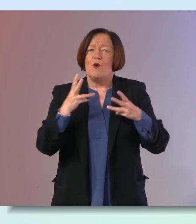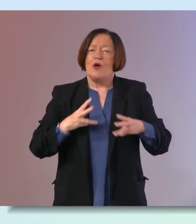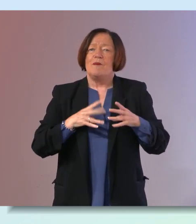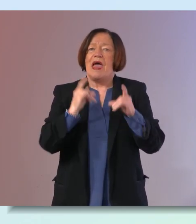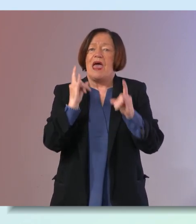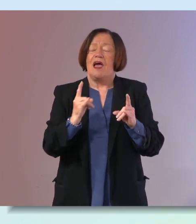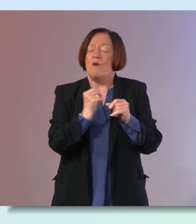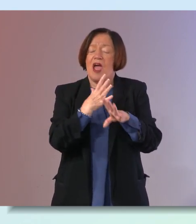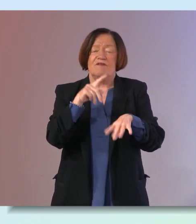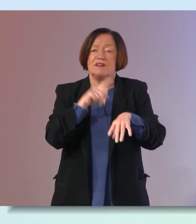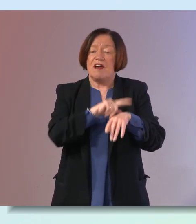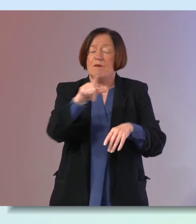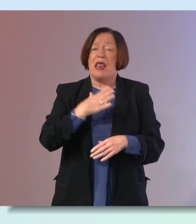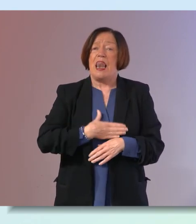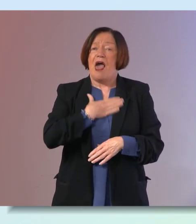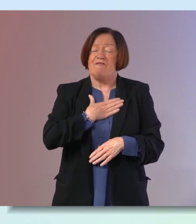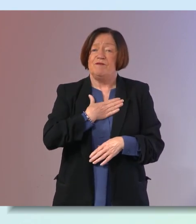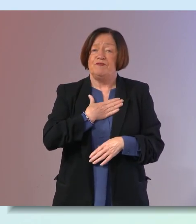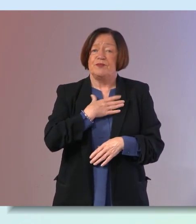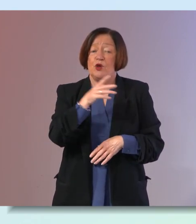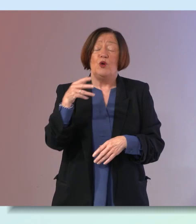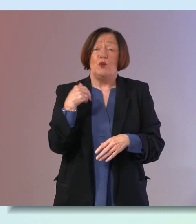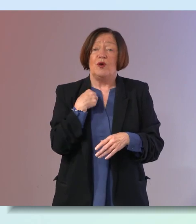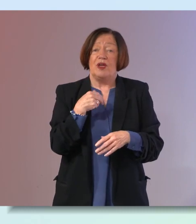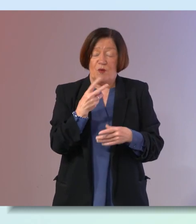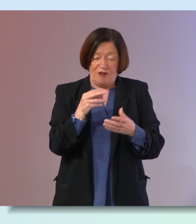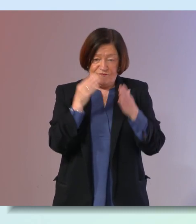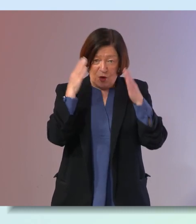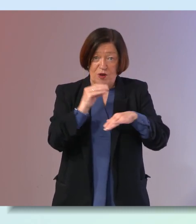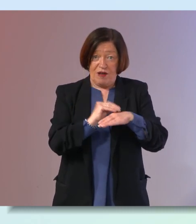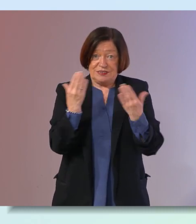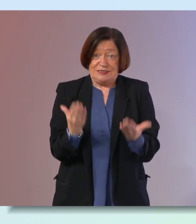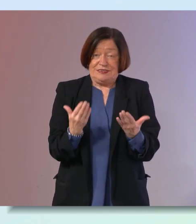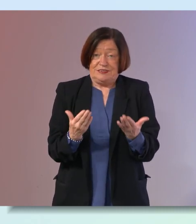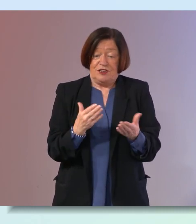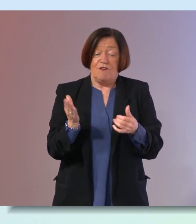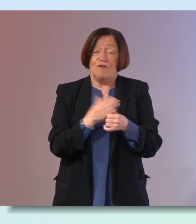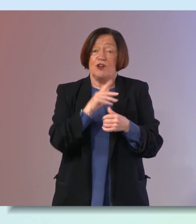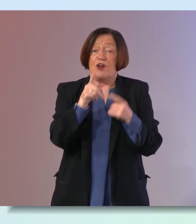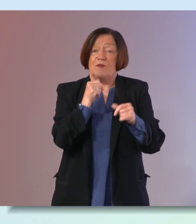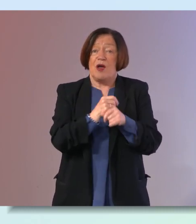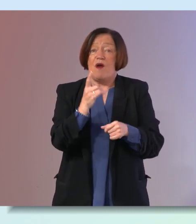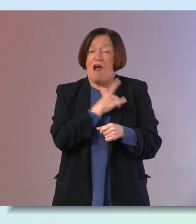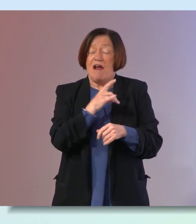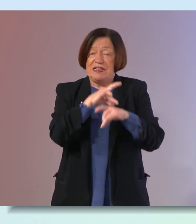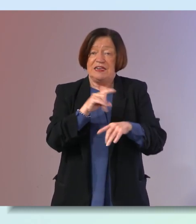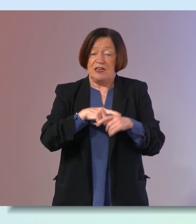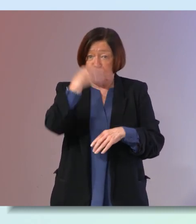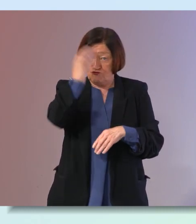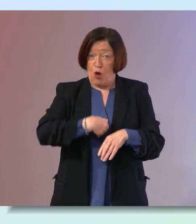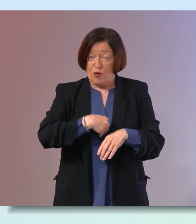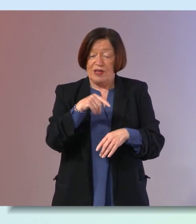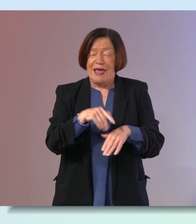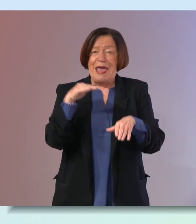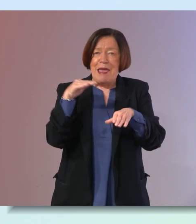stage you are at in life and we are going to deal with it today we are of course talking about heart disease and stroke the